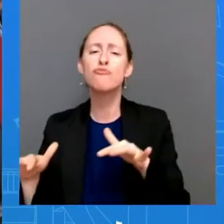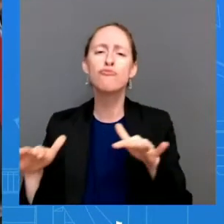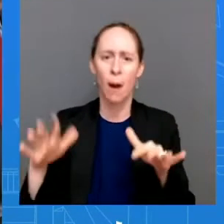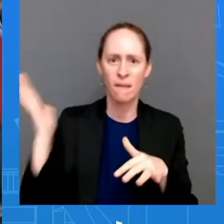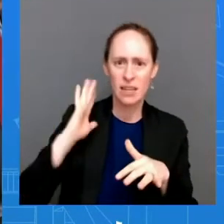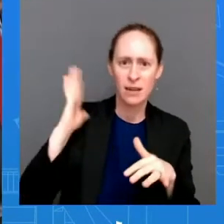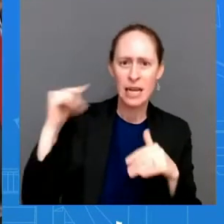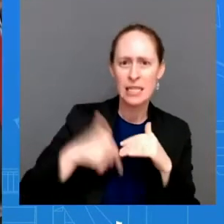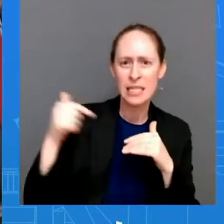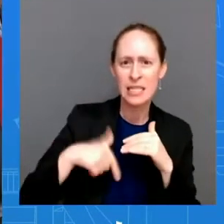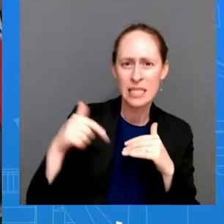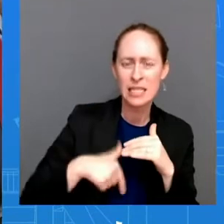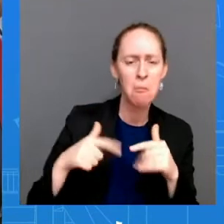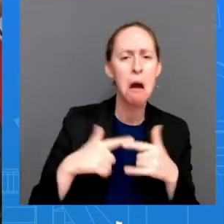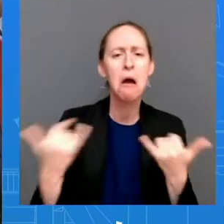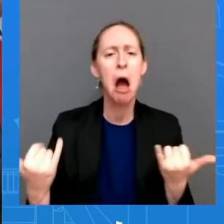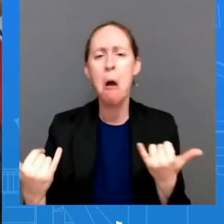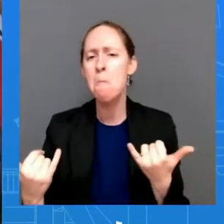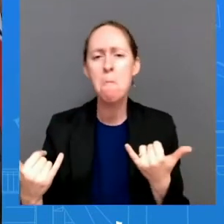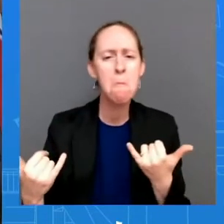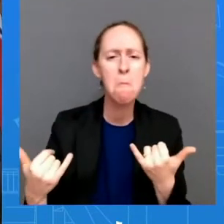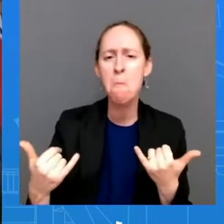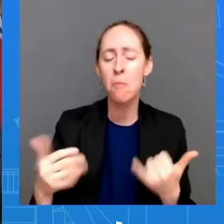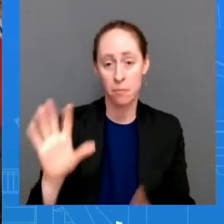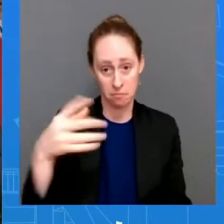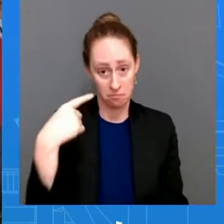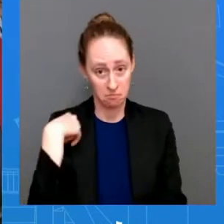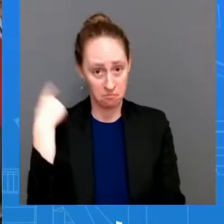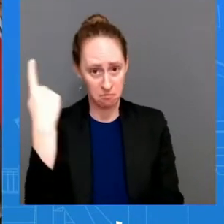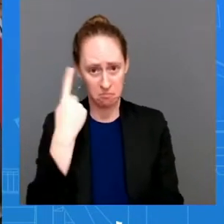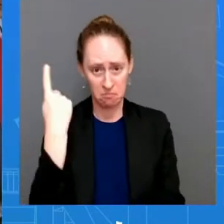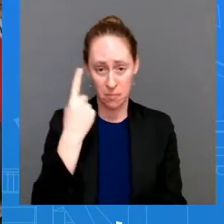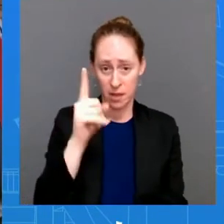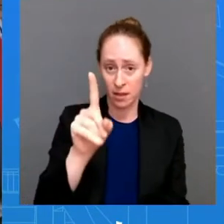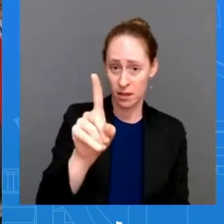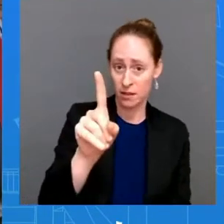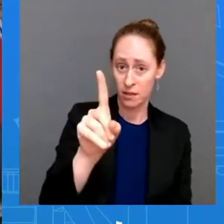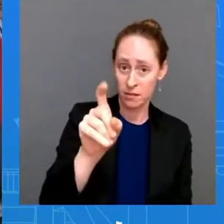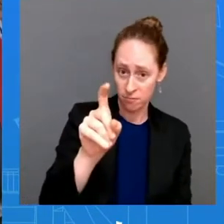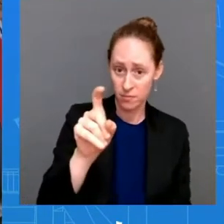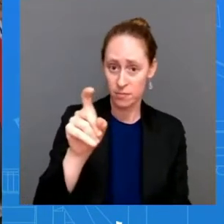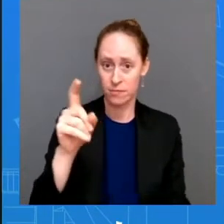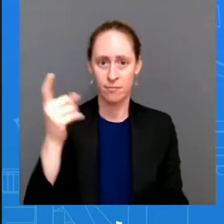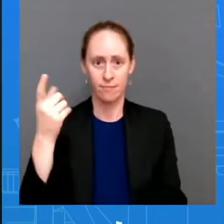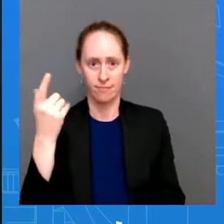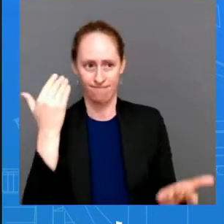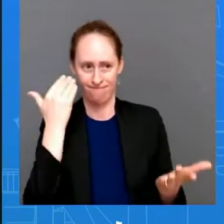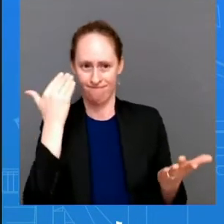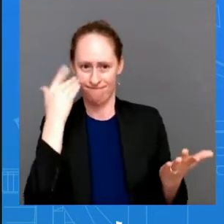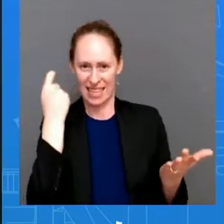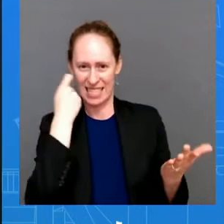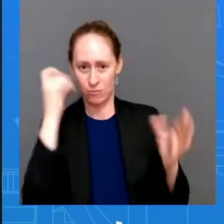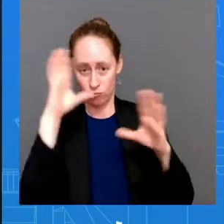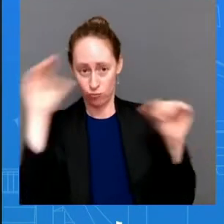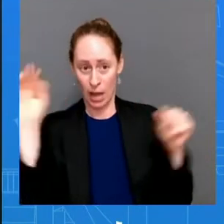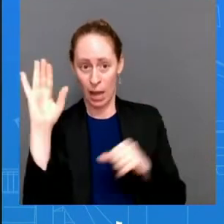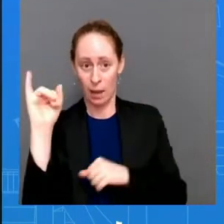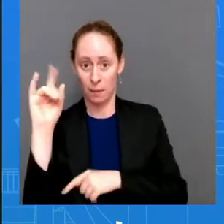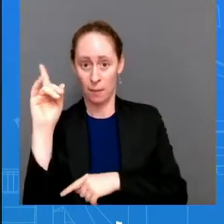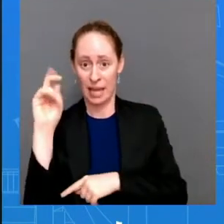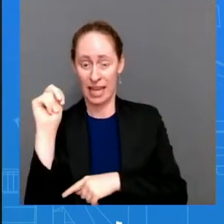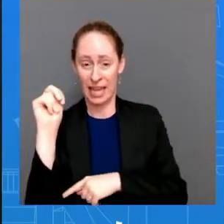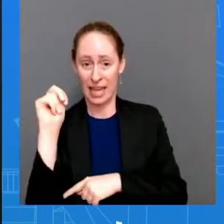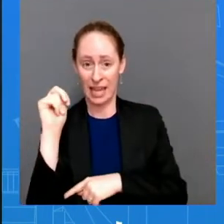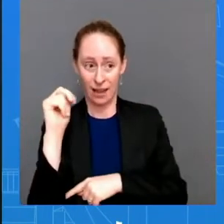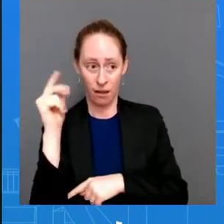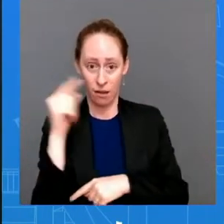was this the potentially substantial increase that the administration was looking for so i'll say this uh you know the president has been very clear josh